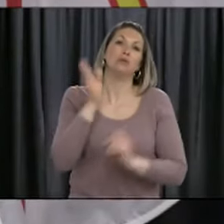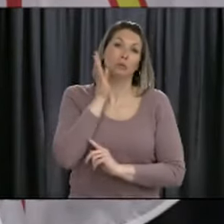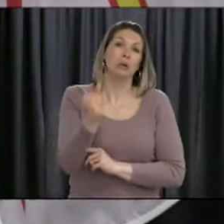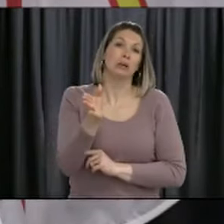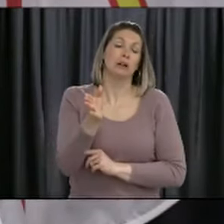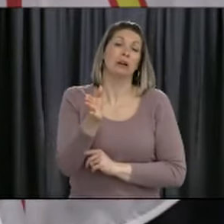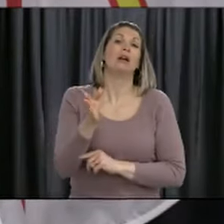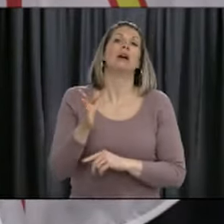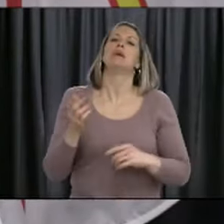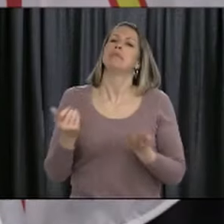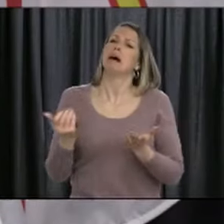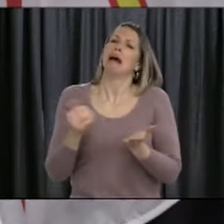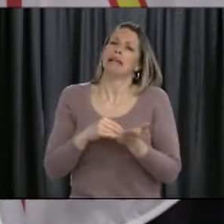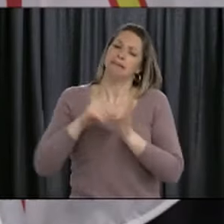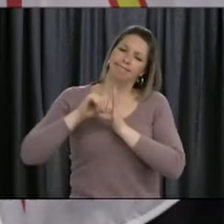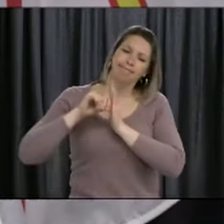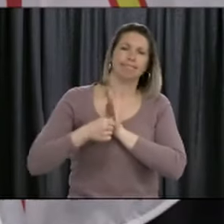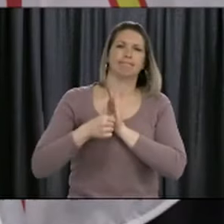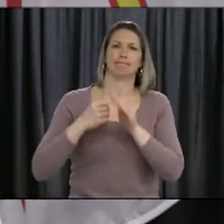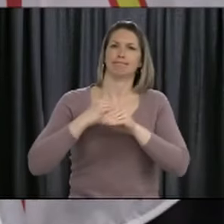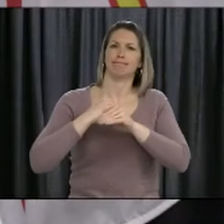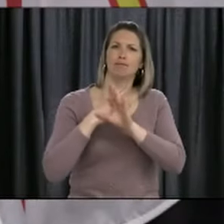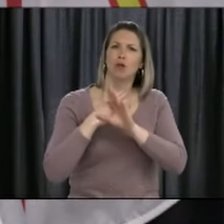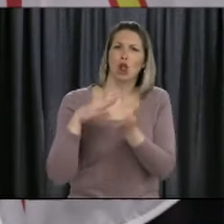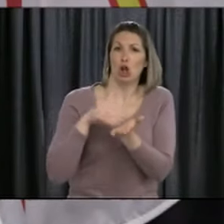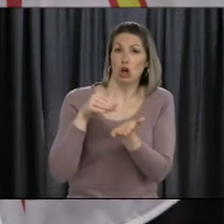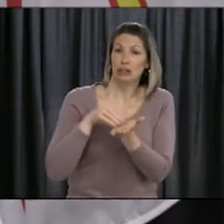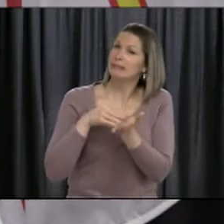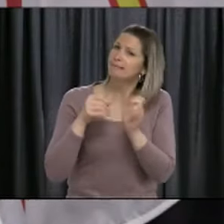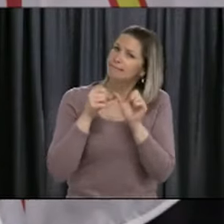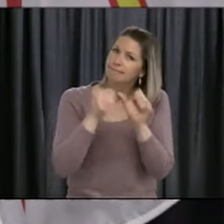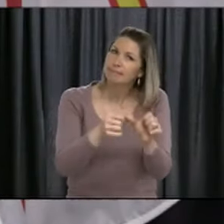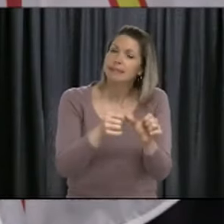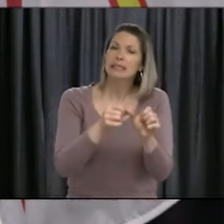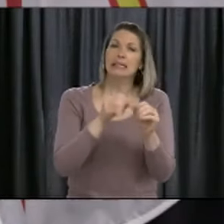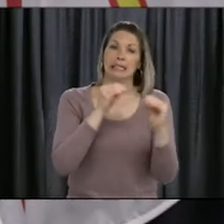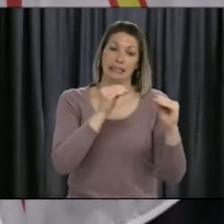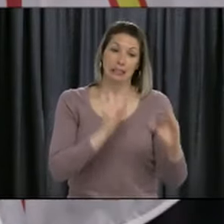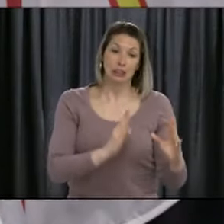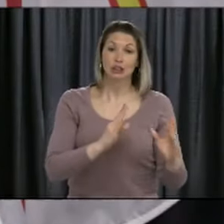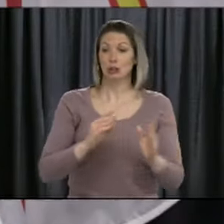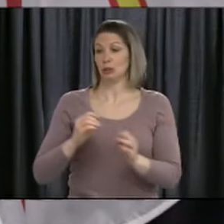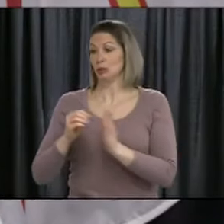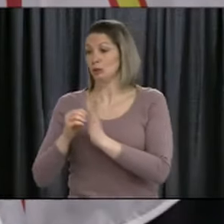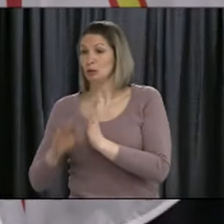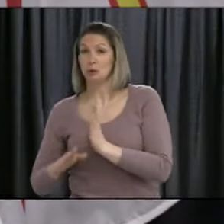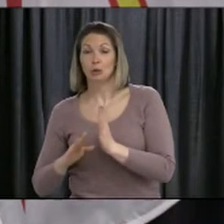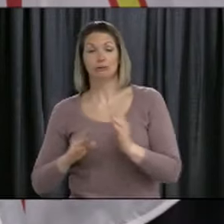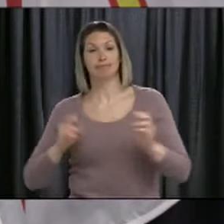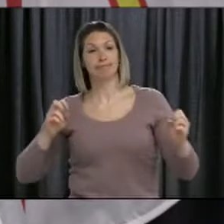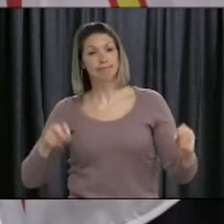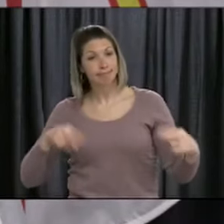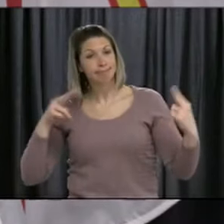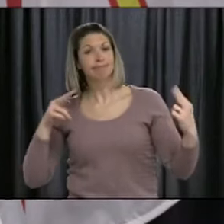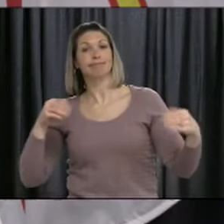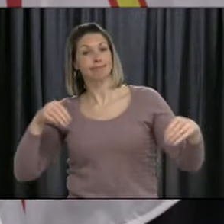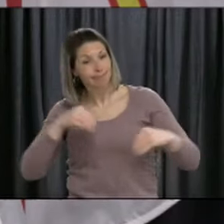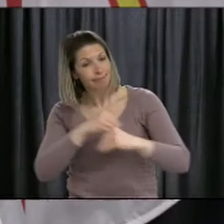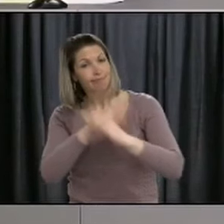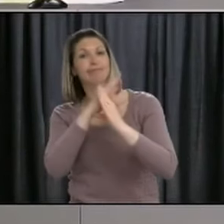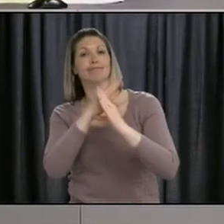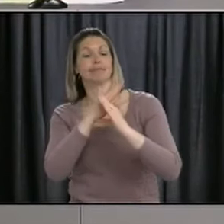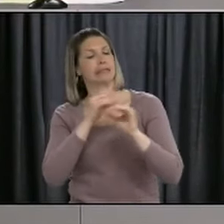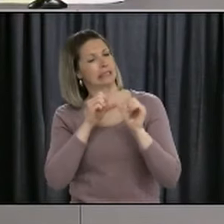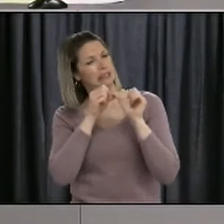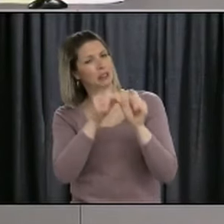mentioned even again today, there's still time here for continued learning for the remainder of the school year. Thank you.